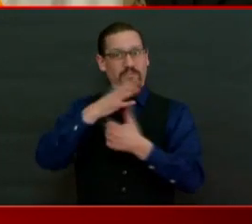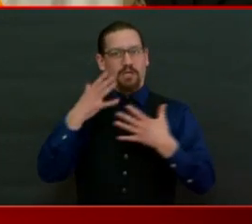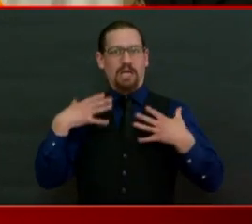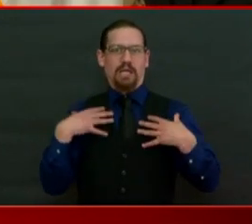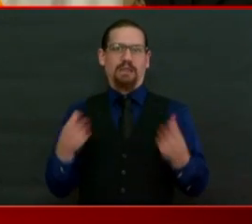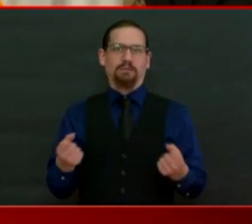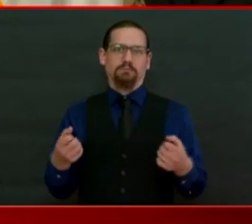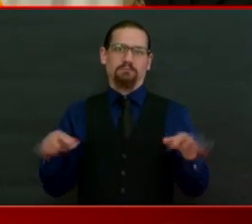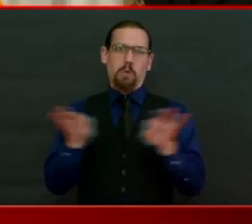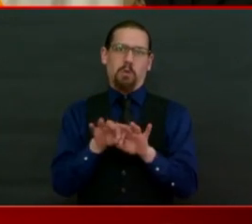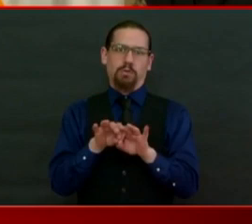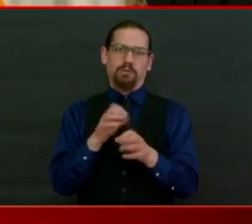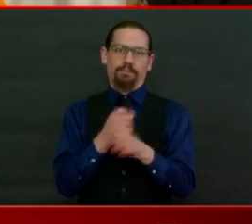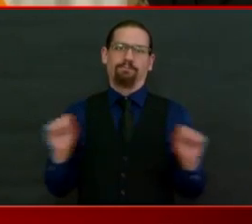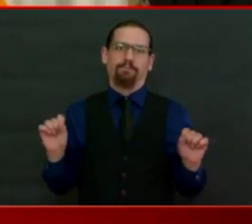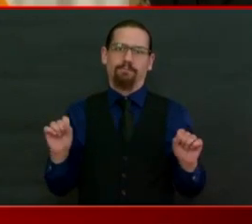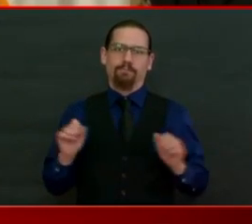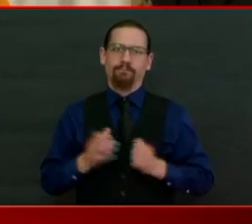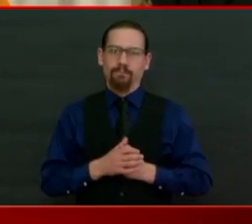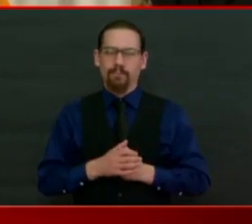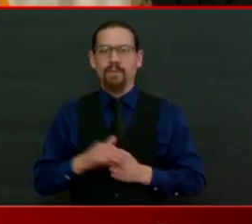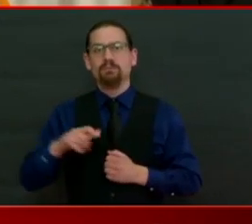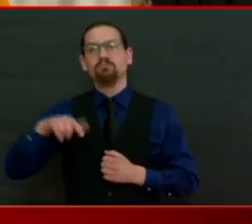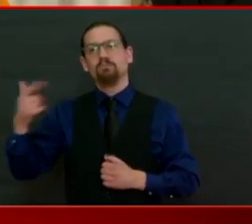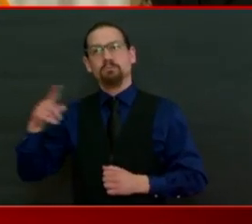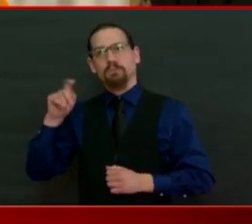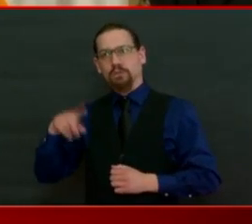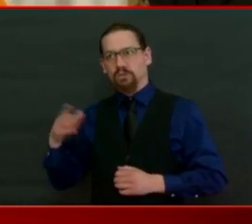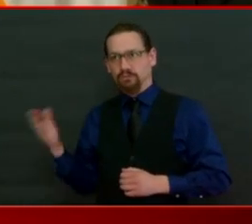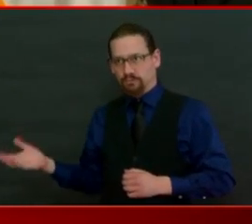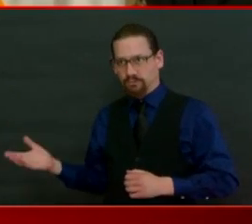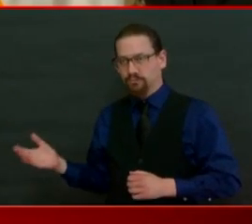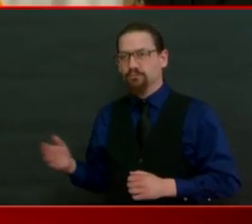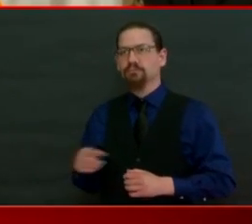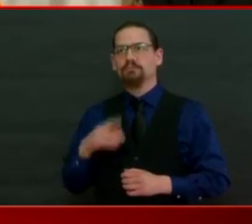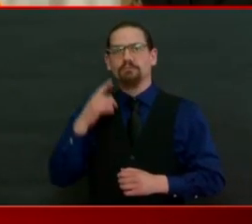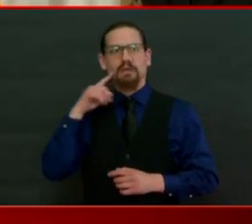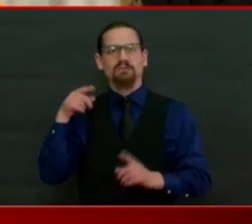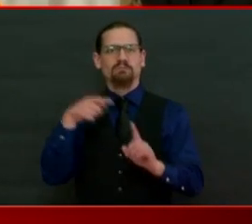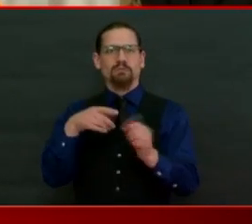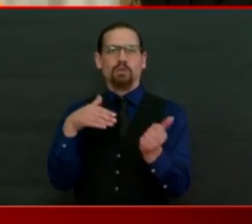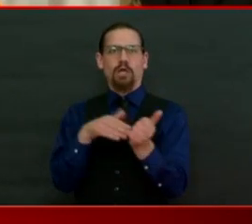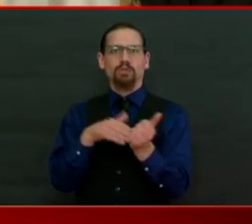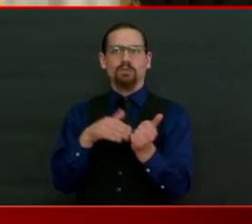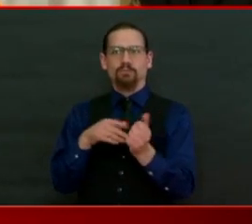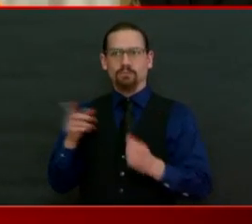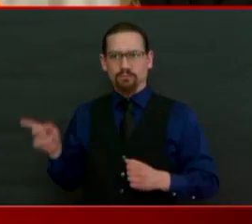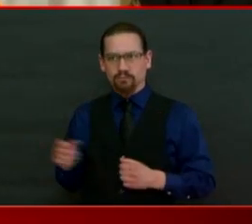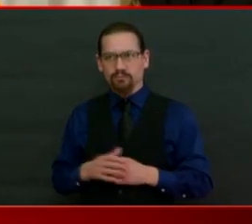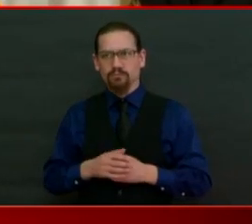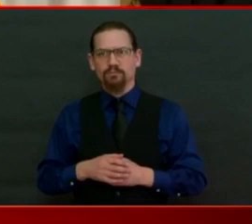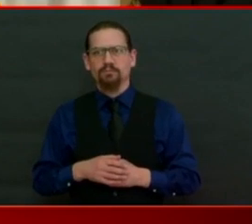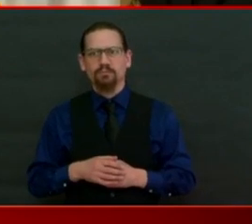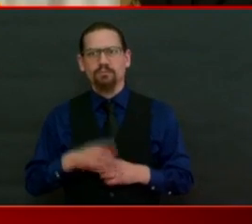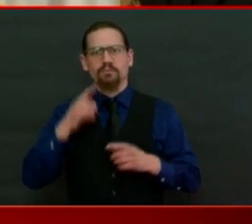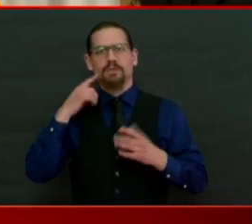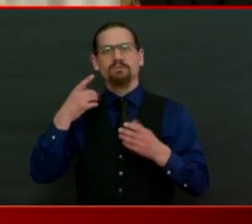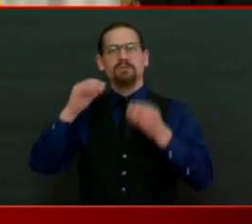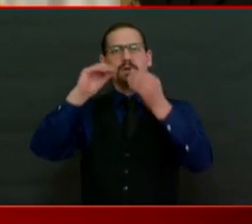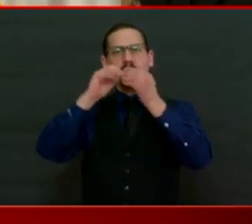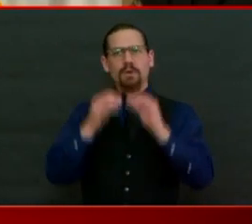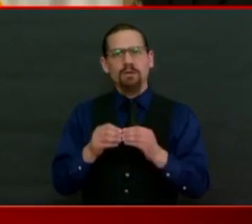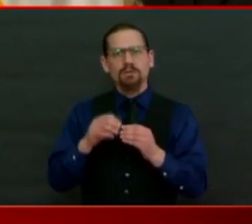12. I believe this is for the doctor. Data shows Central Falls now has the most cases per capita in Rhode Island. Besides